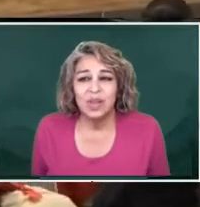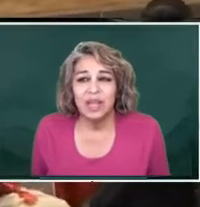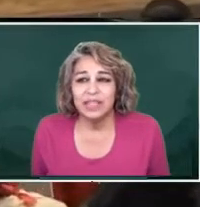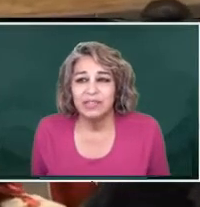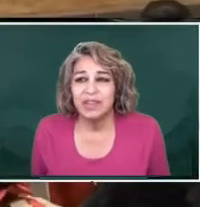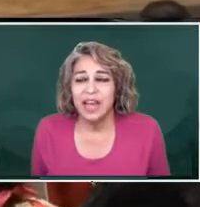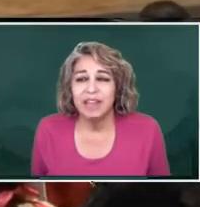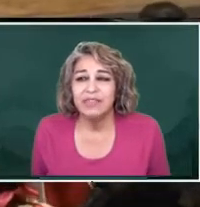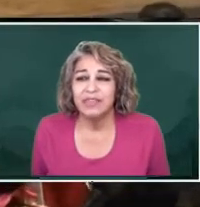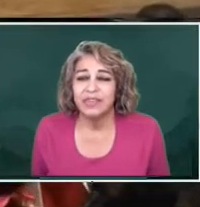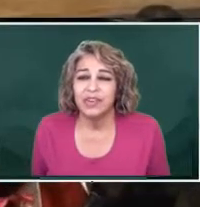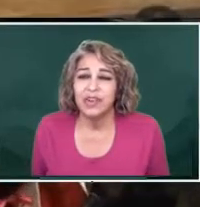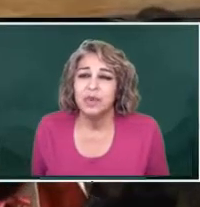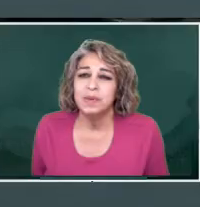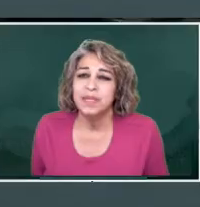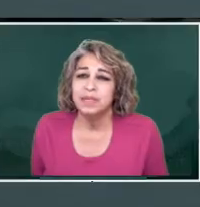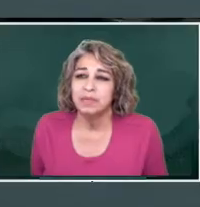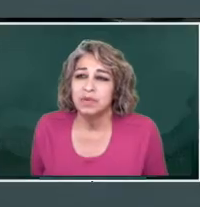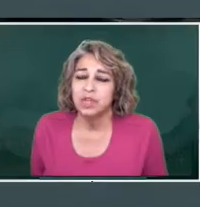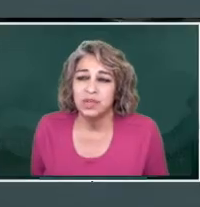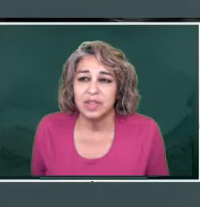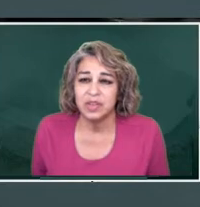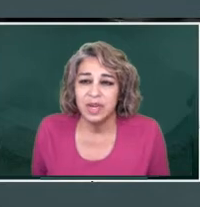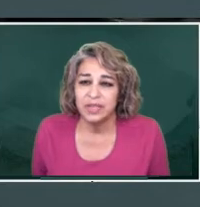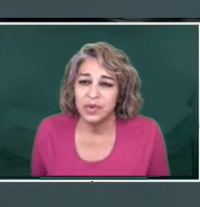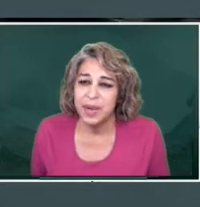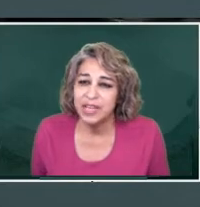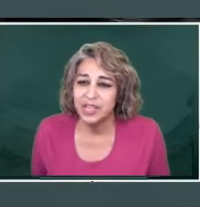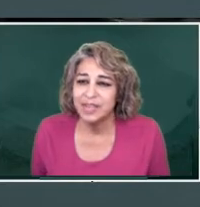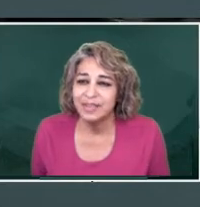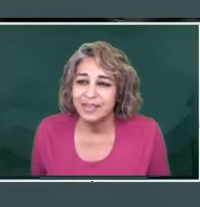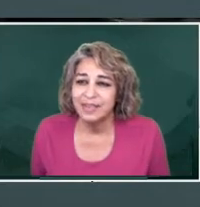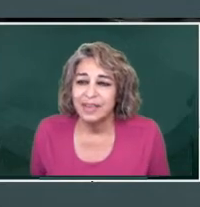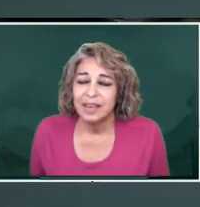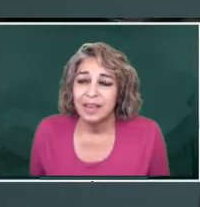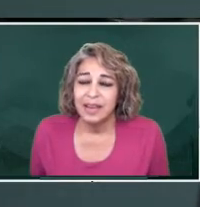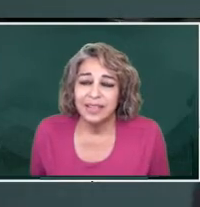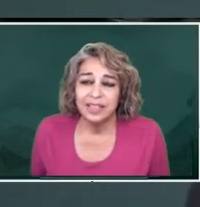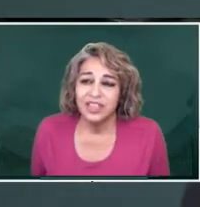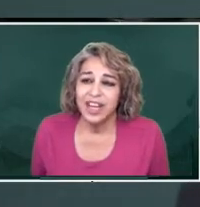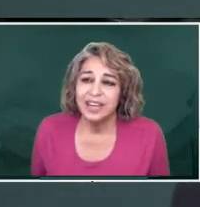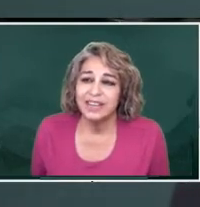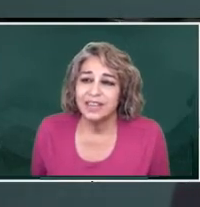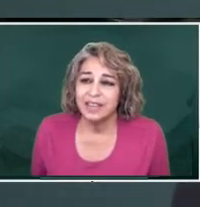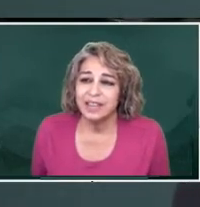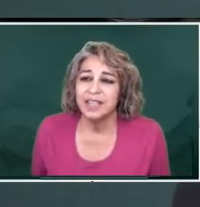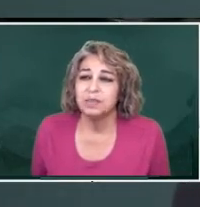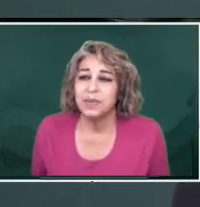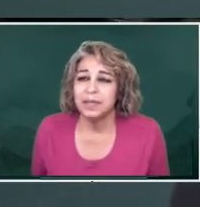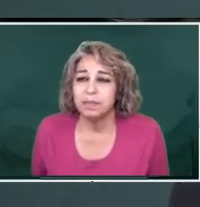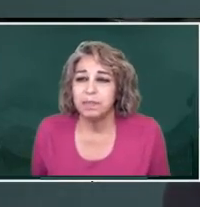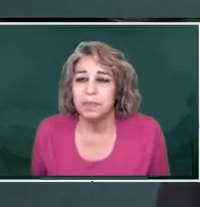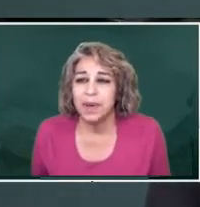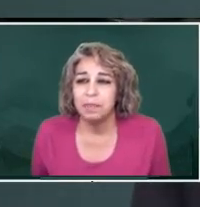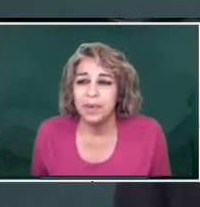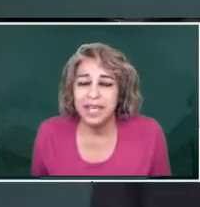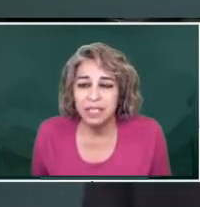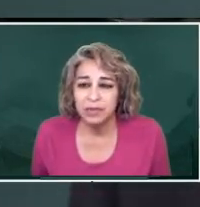There's no loss of life for humans due to the transformation. It's a change that's